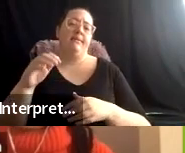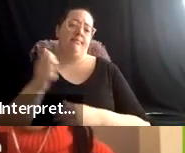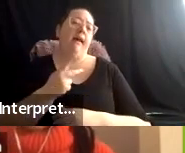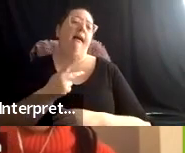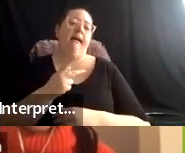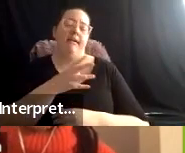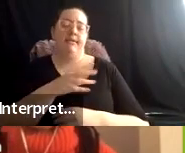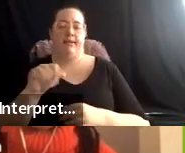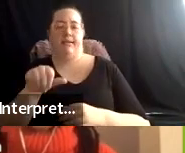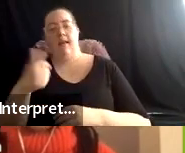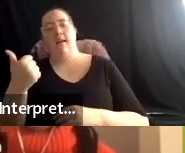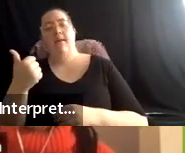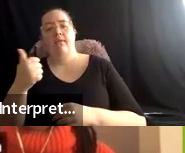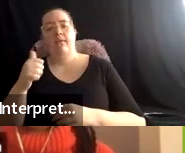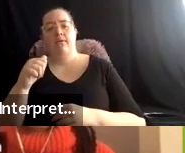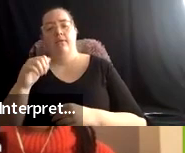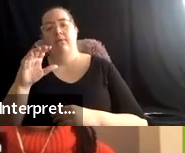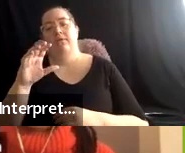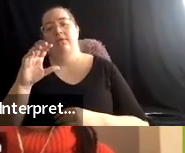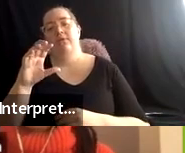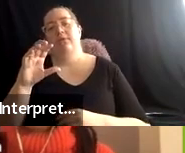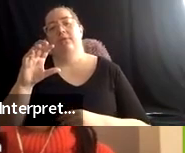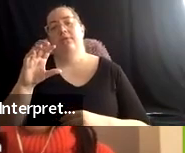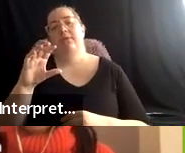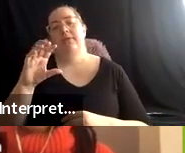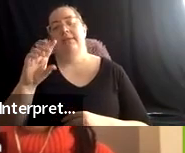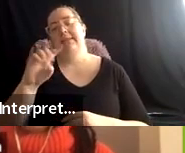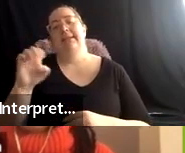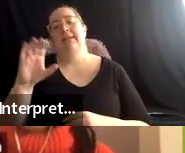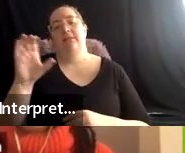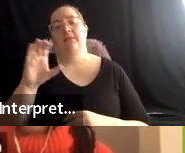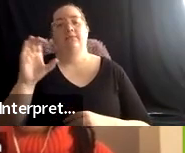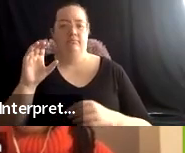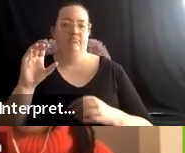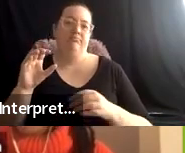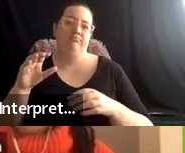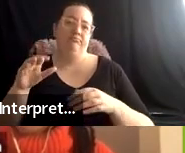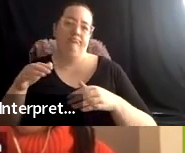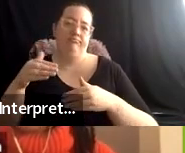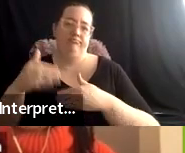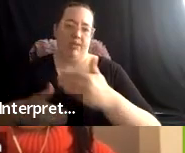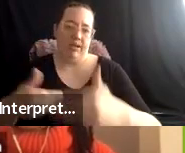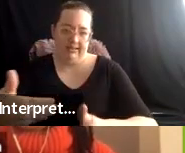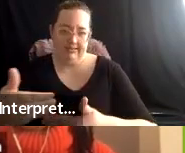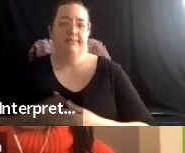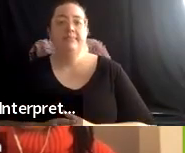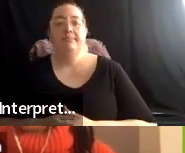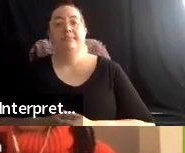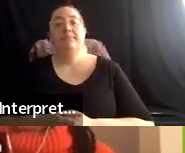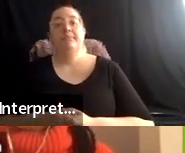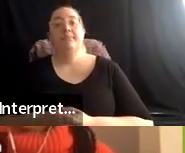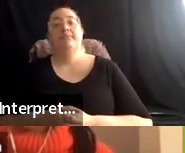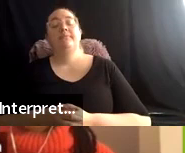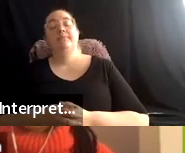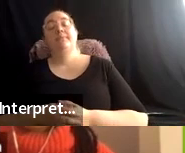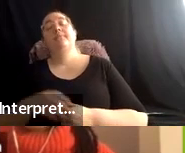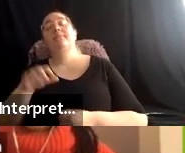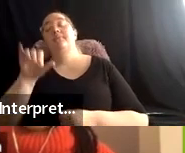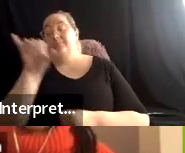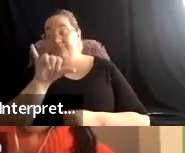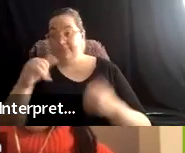Oh, and then, sorry, the last plug that I have actually is, um, we have a webinar coming up on, um, January